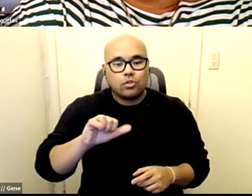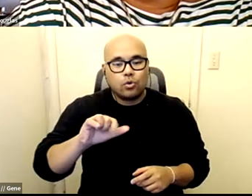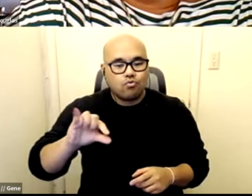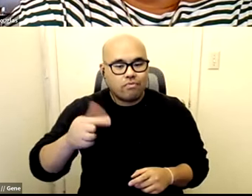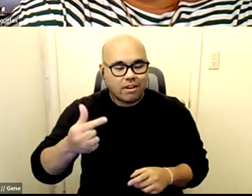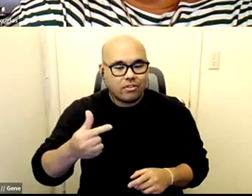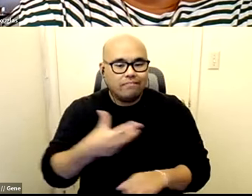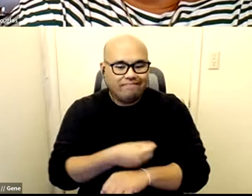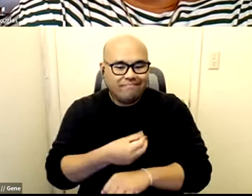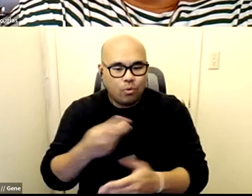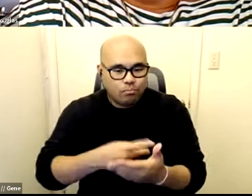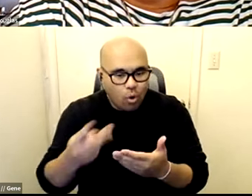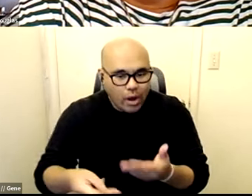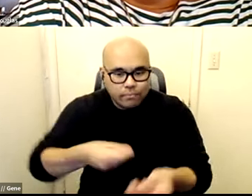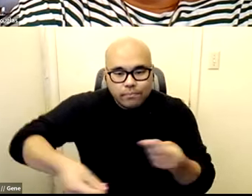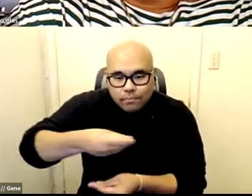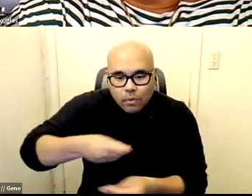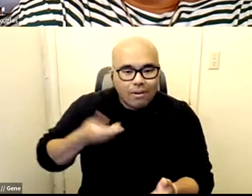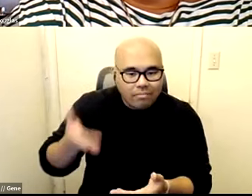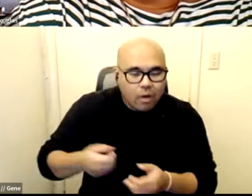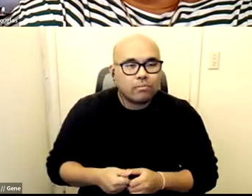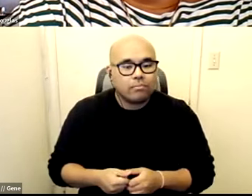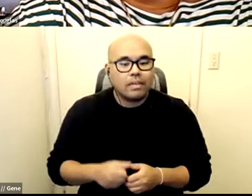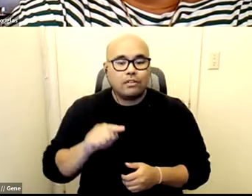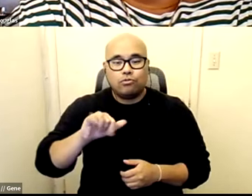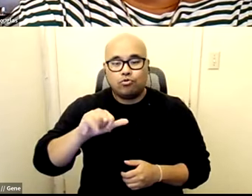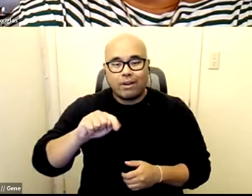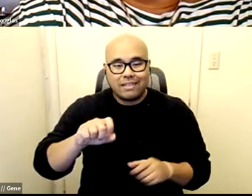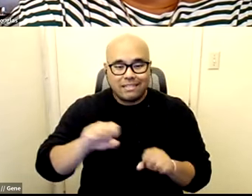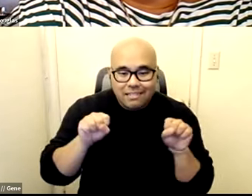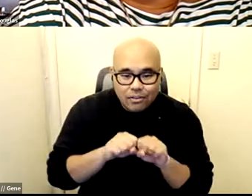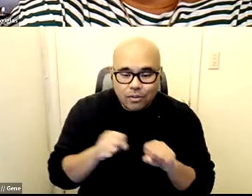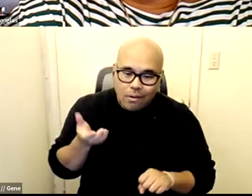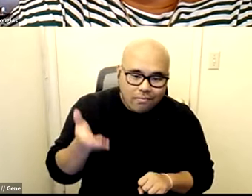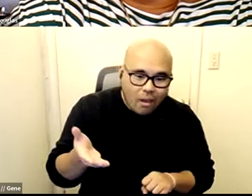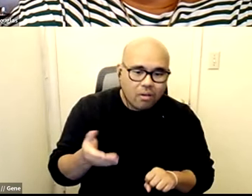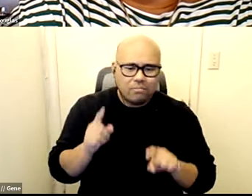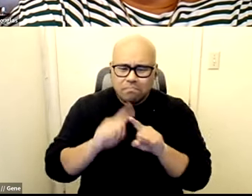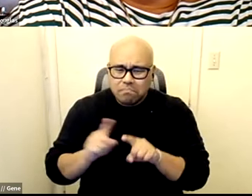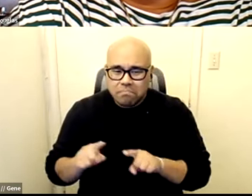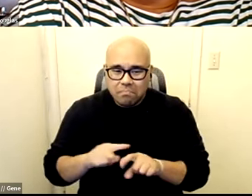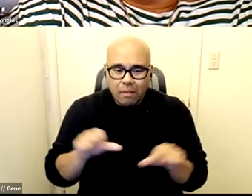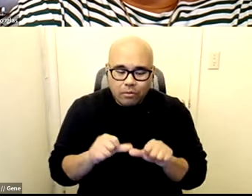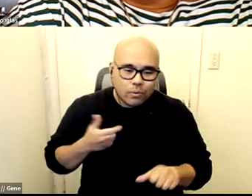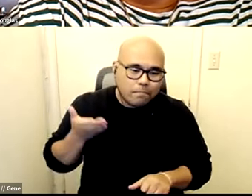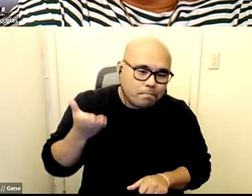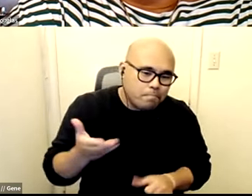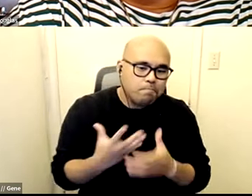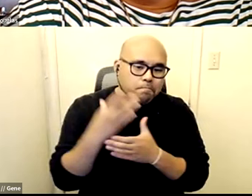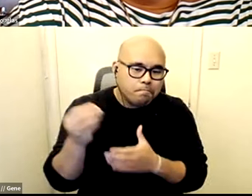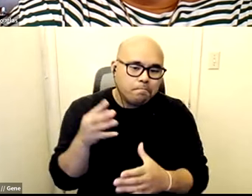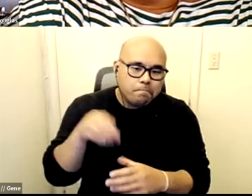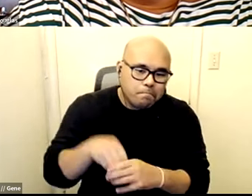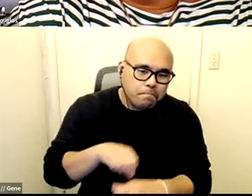shelters we are at transit stations and we are doing this across the state and we are like